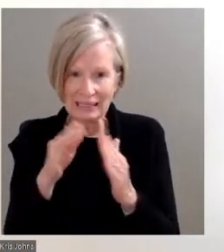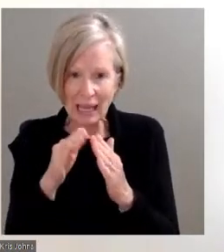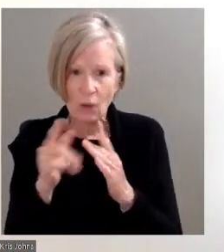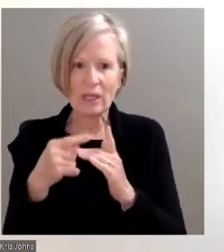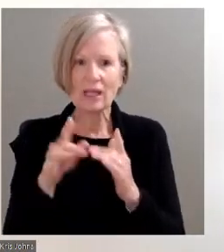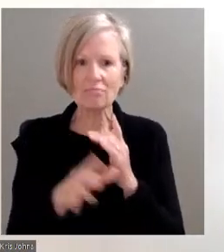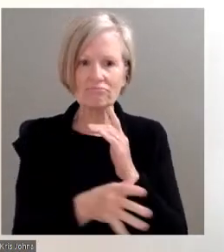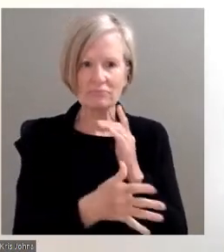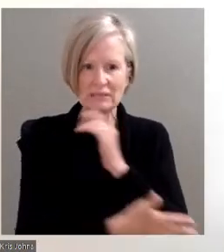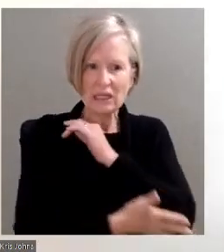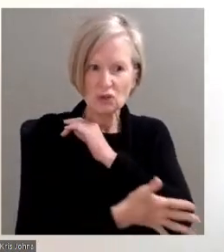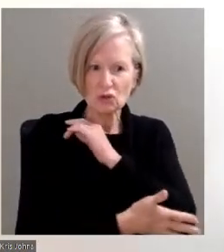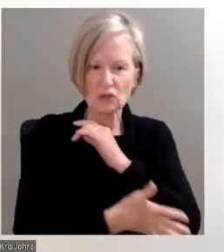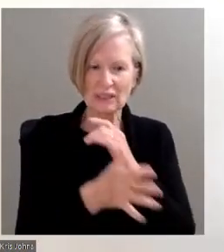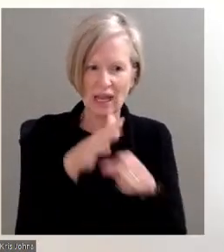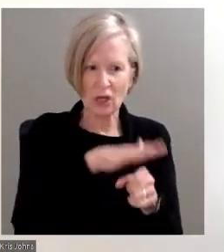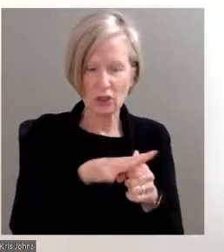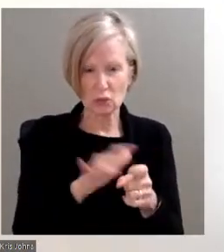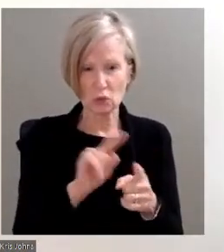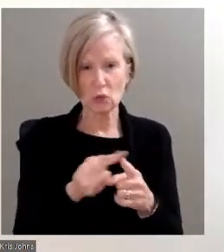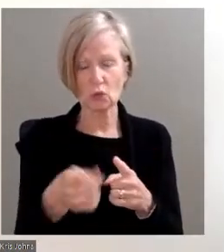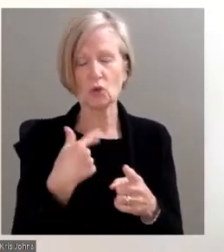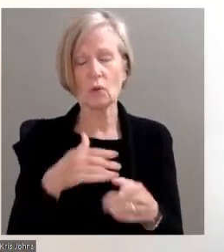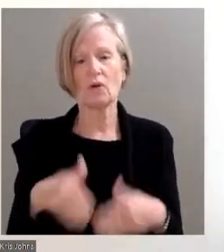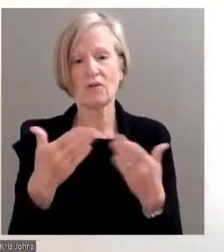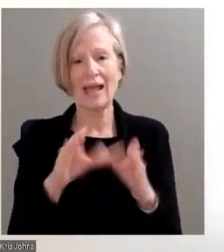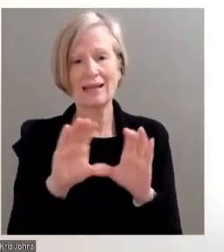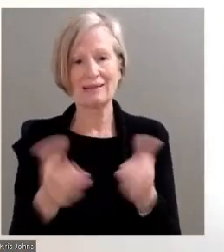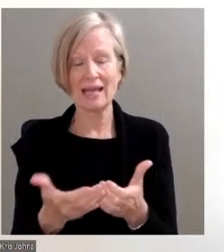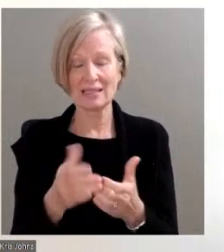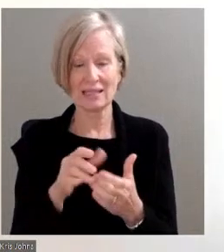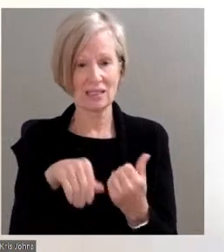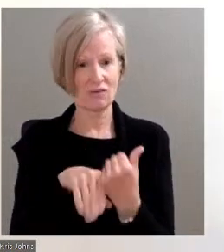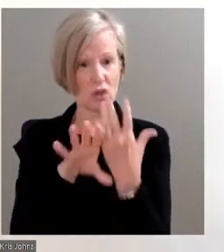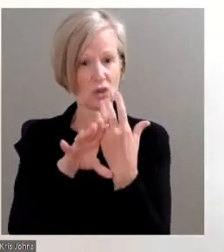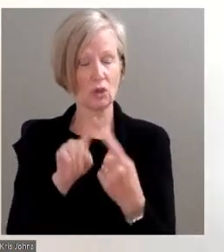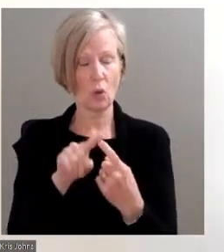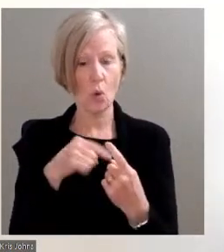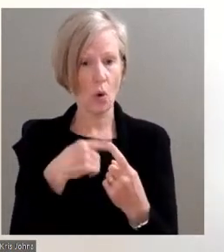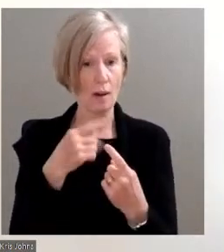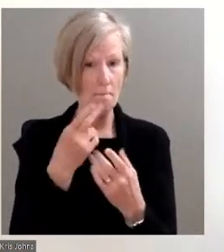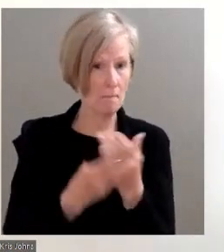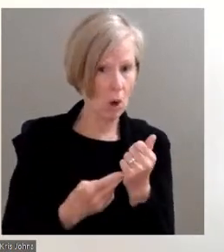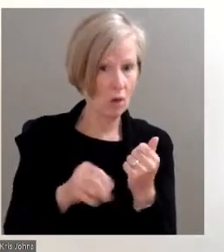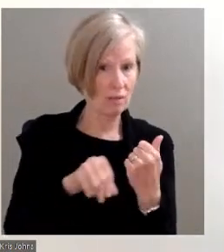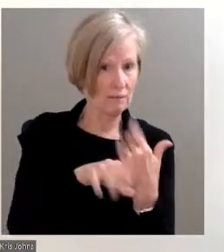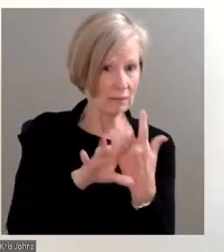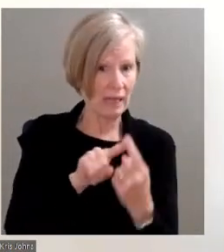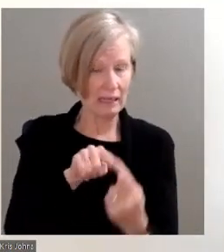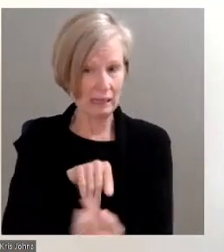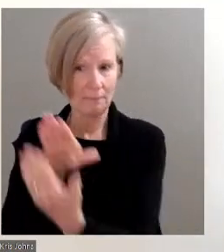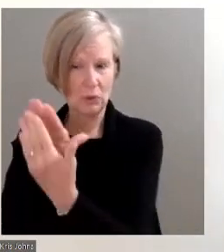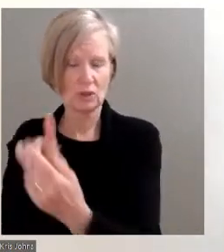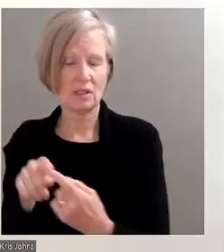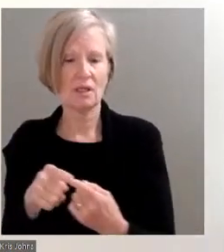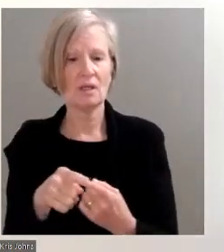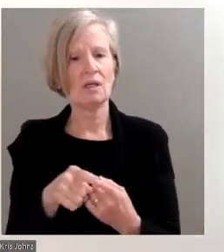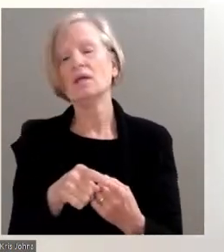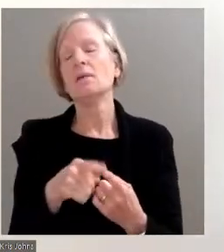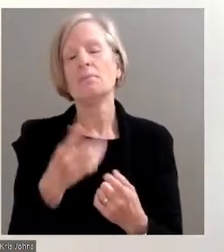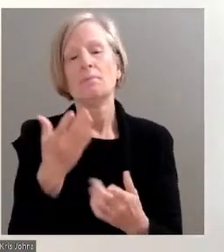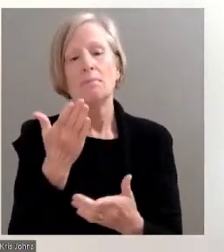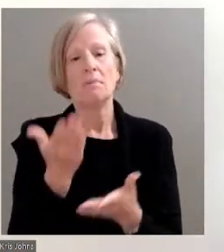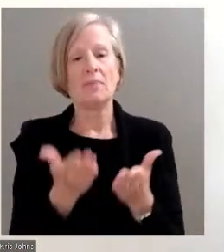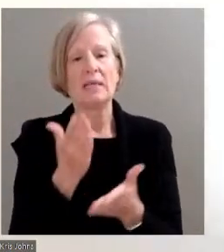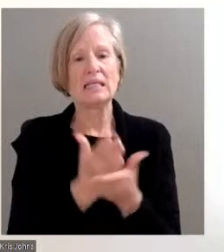able to provide classes virtually or even in hybrid that allow students that may not have the opportunity to do the